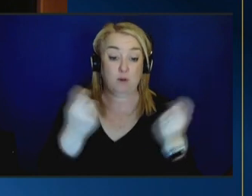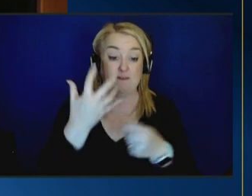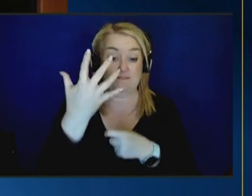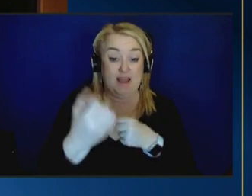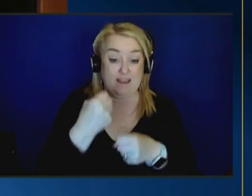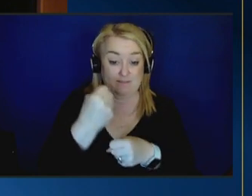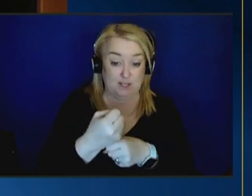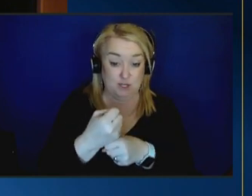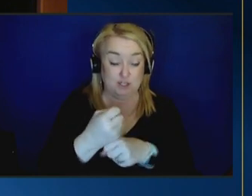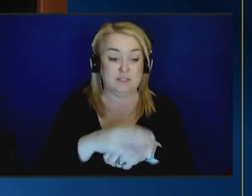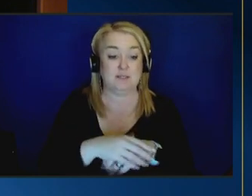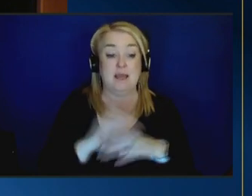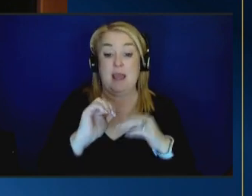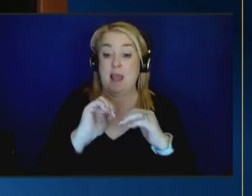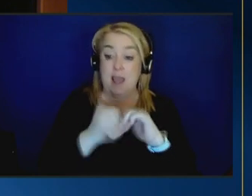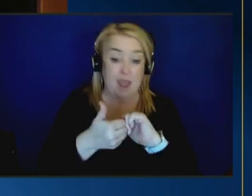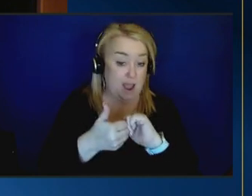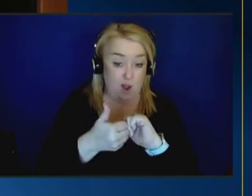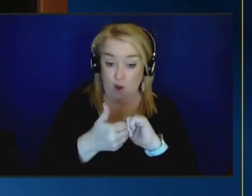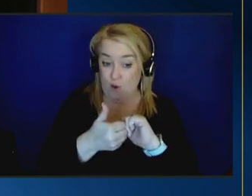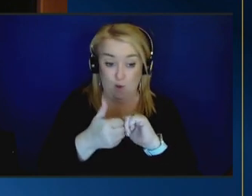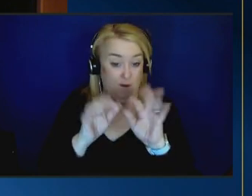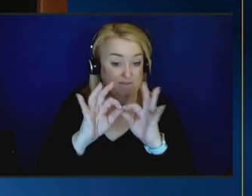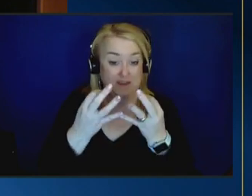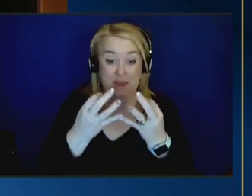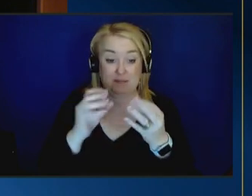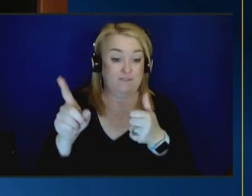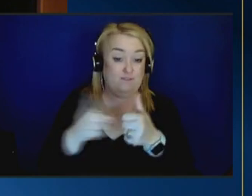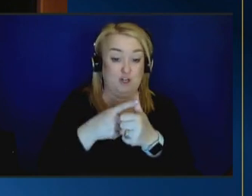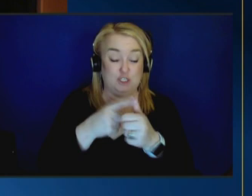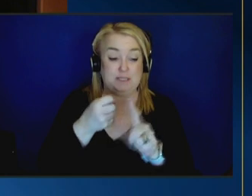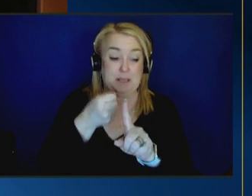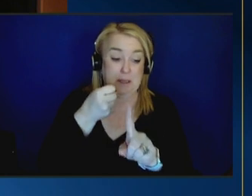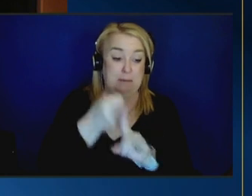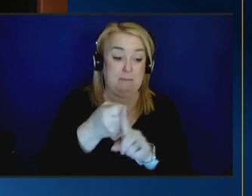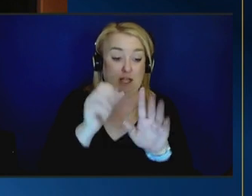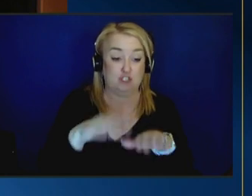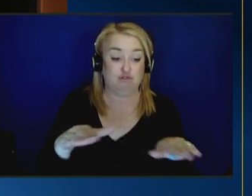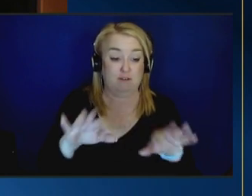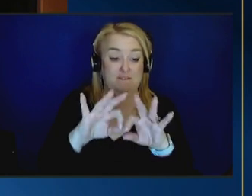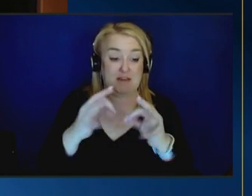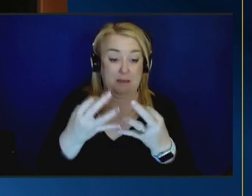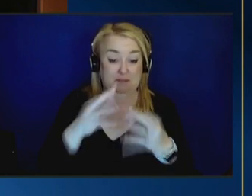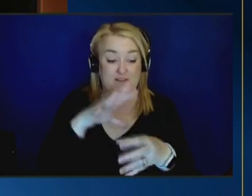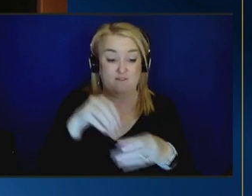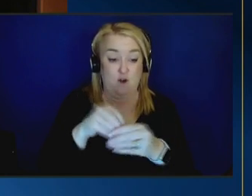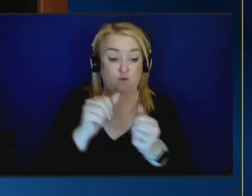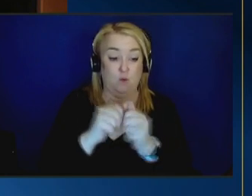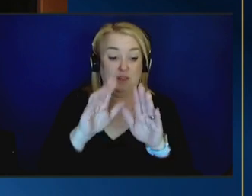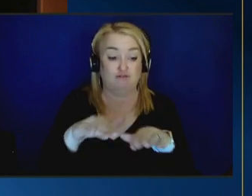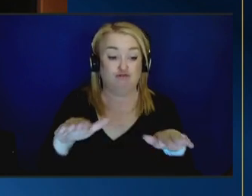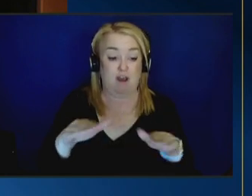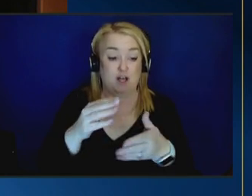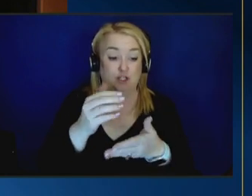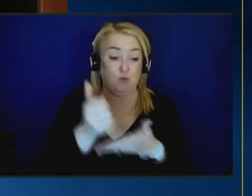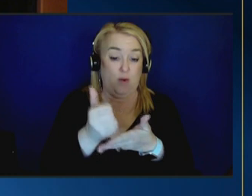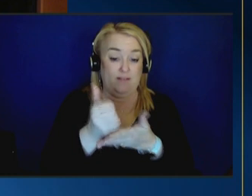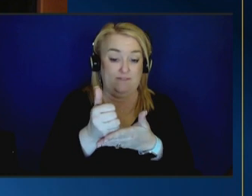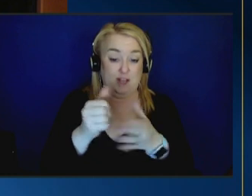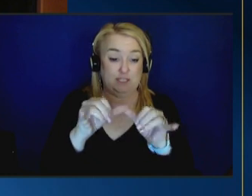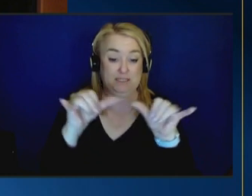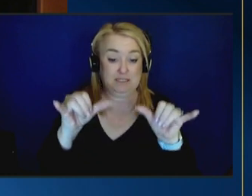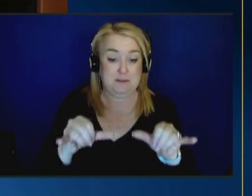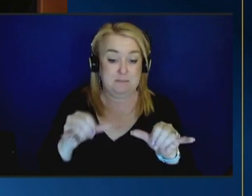how has the family first impacted children and families involved in the child welfare system over the past five years